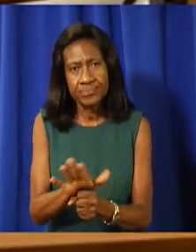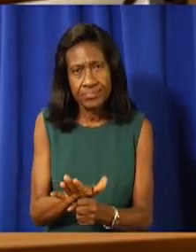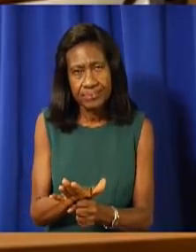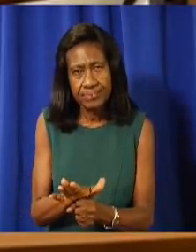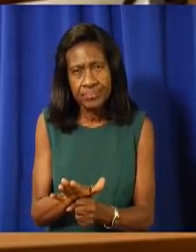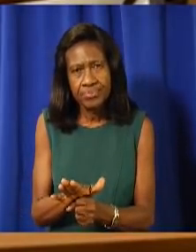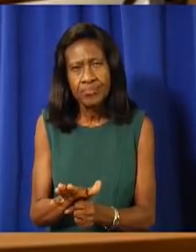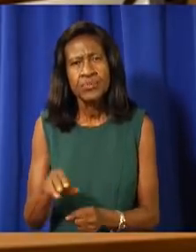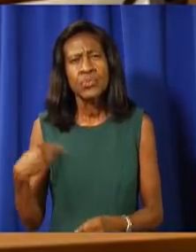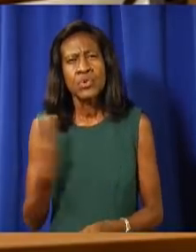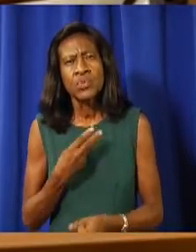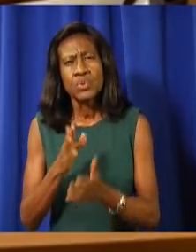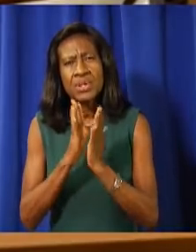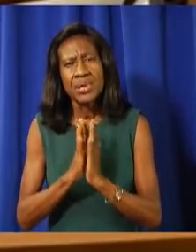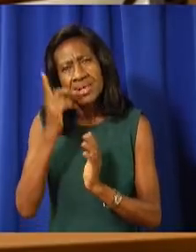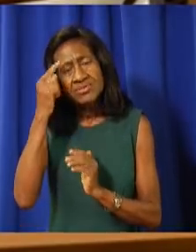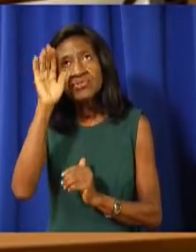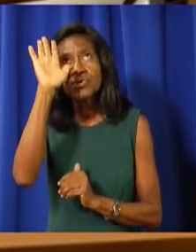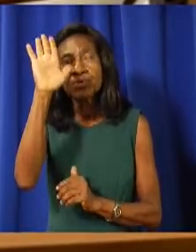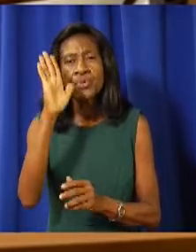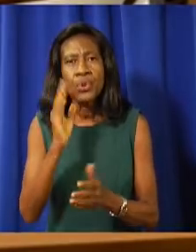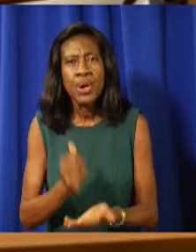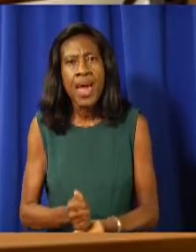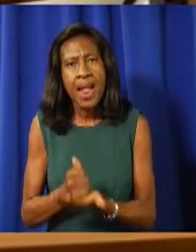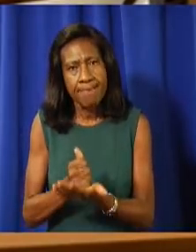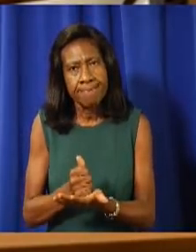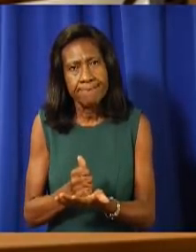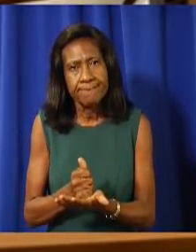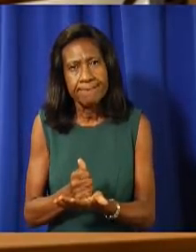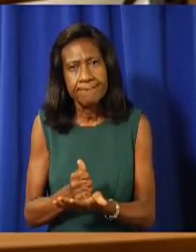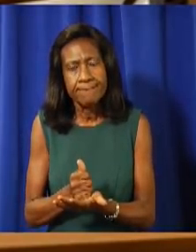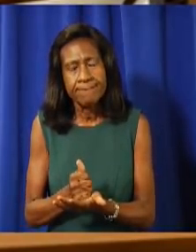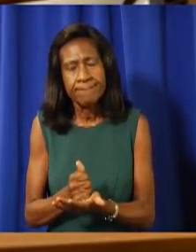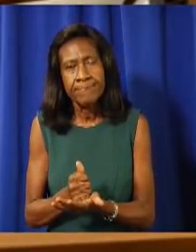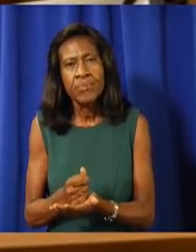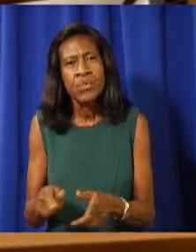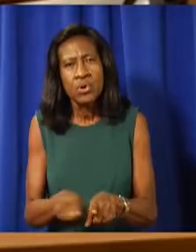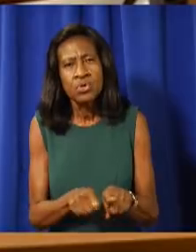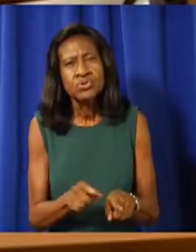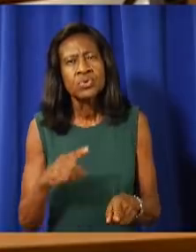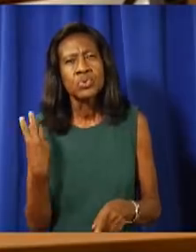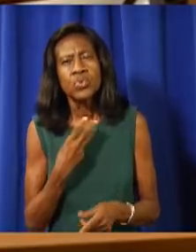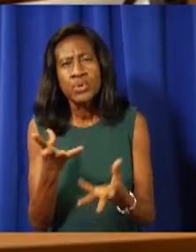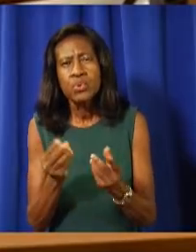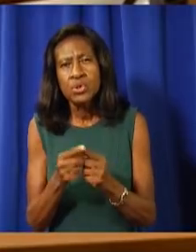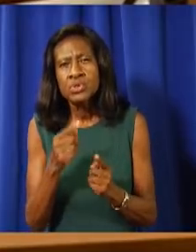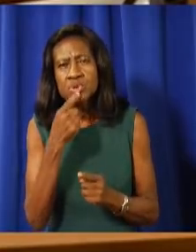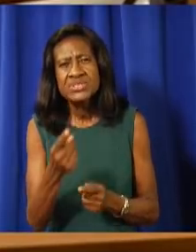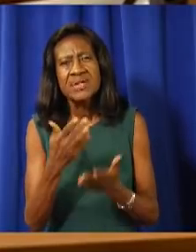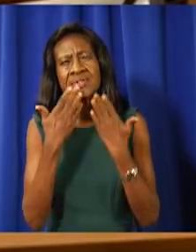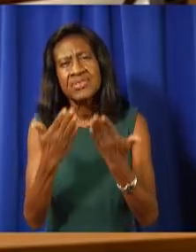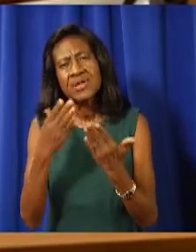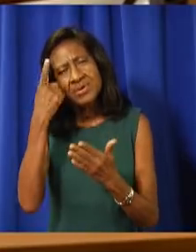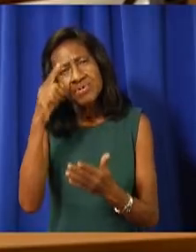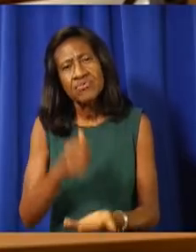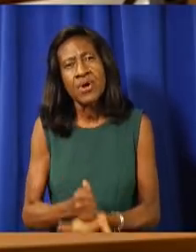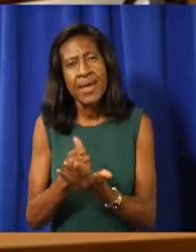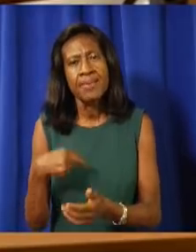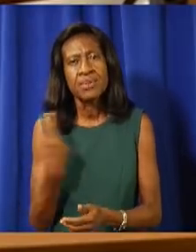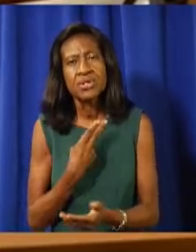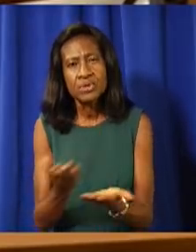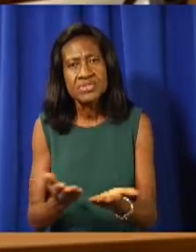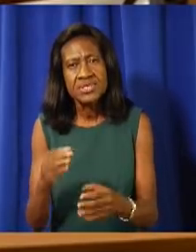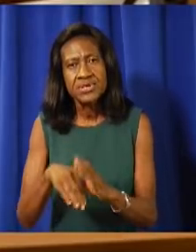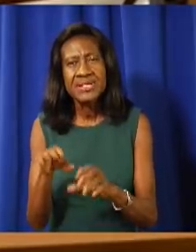We ask for your help. Likewise, we want to say thank you for helping us here in the Cayman Islands.